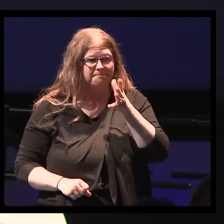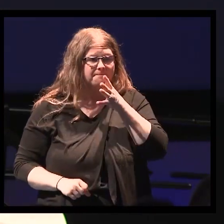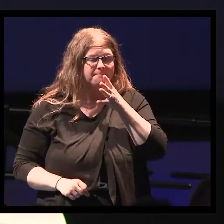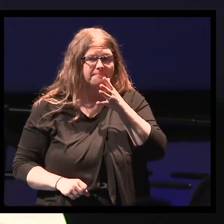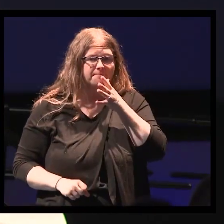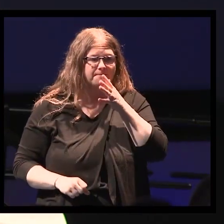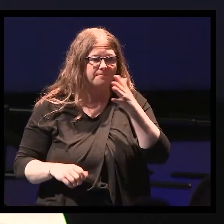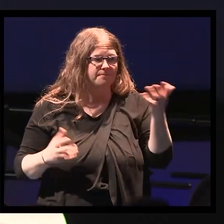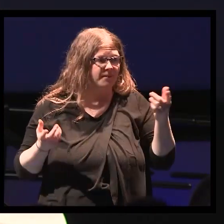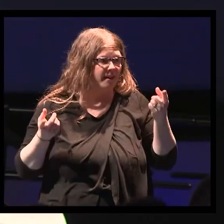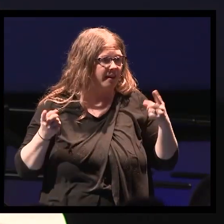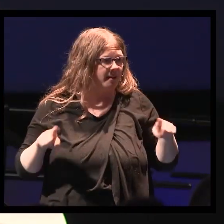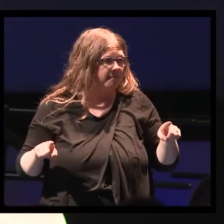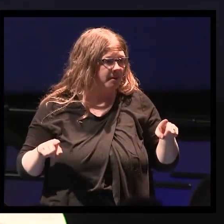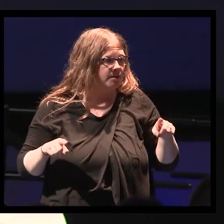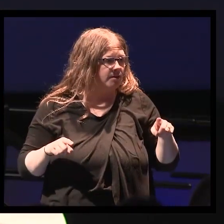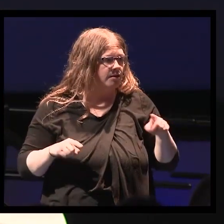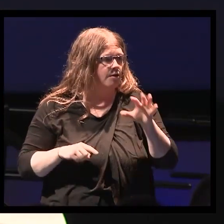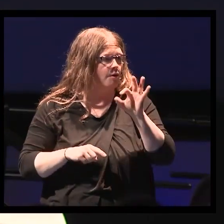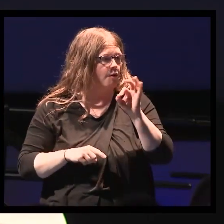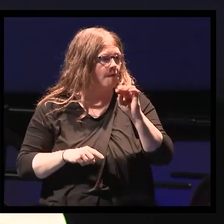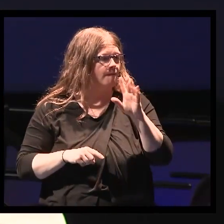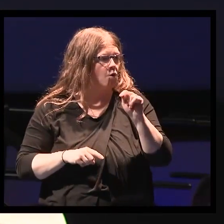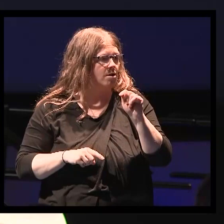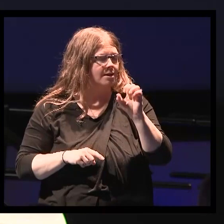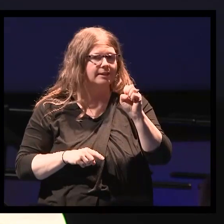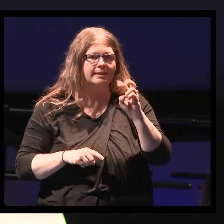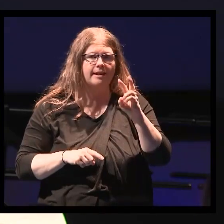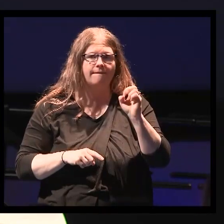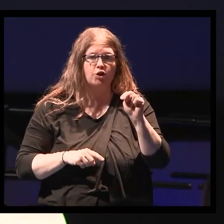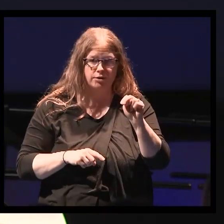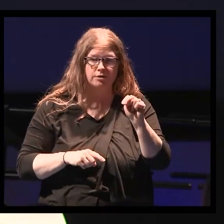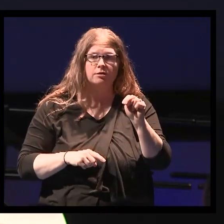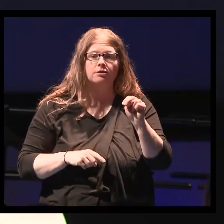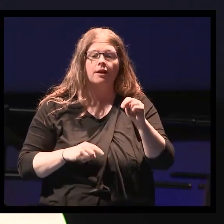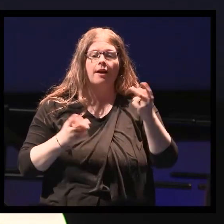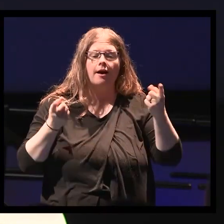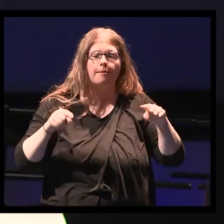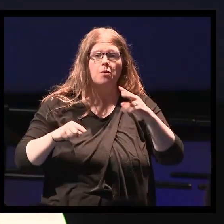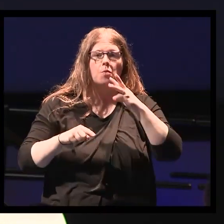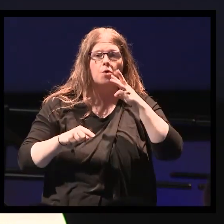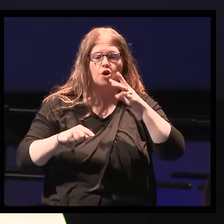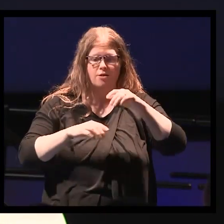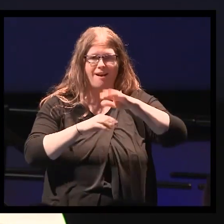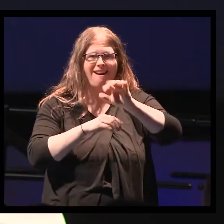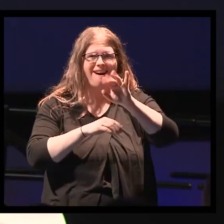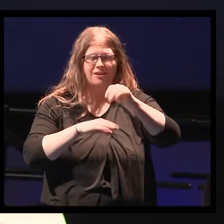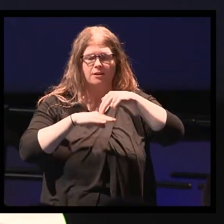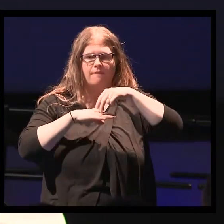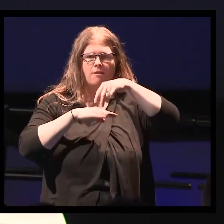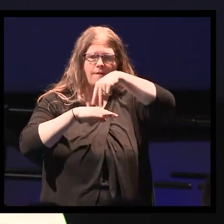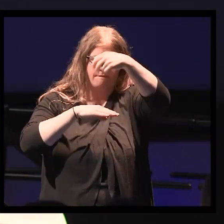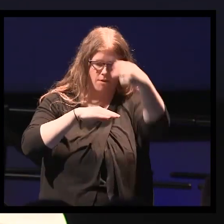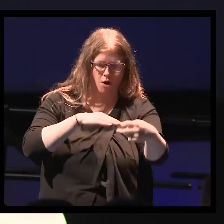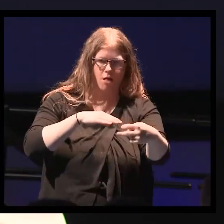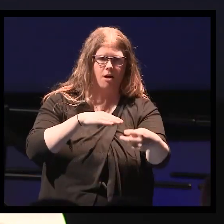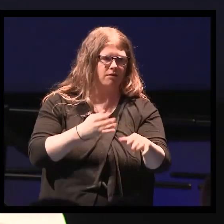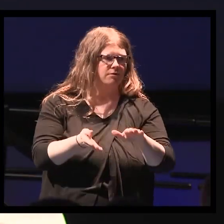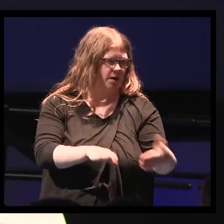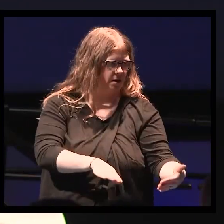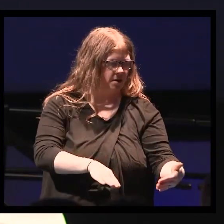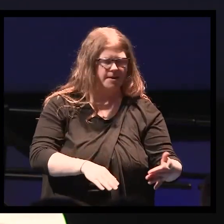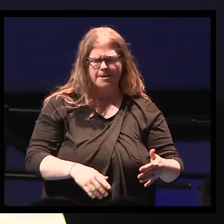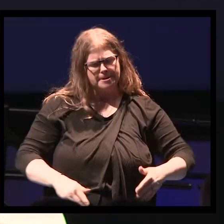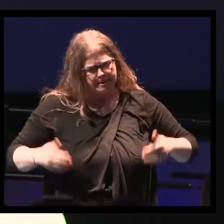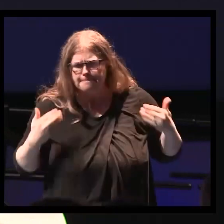had fallen into the water in Fort Severn and frozen to death and died when Amber was only seven. I pressed on. I said,